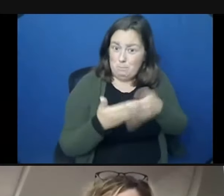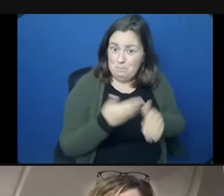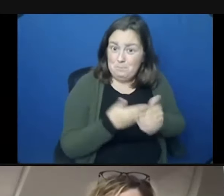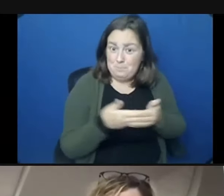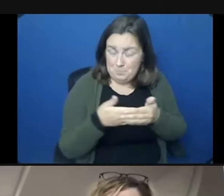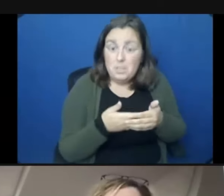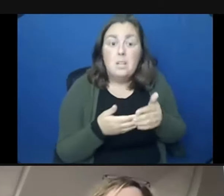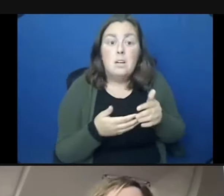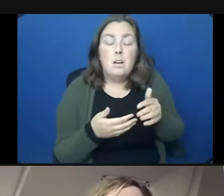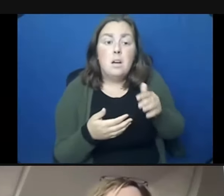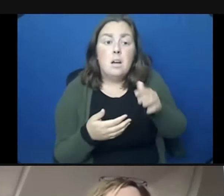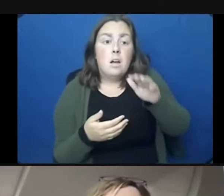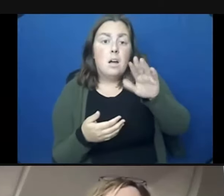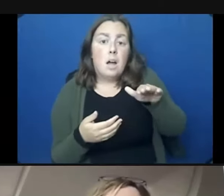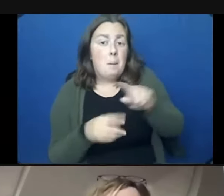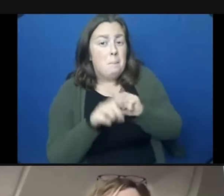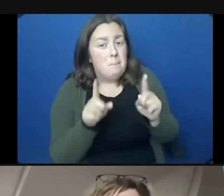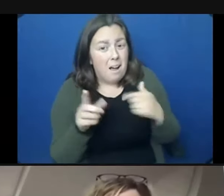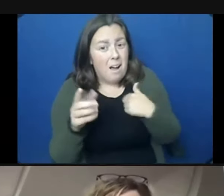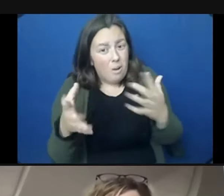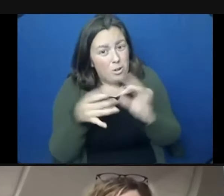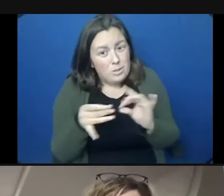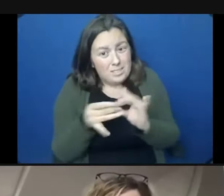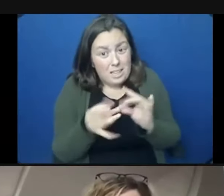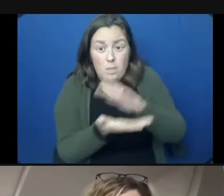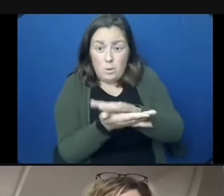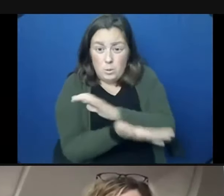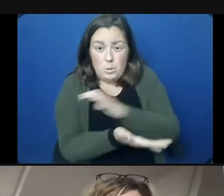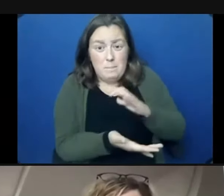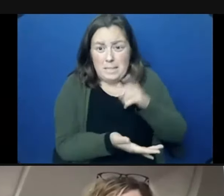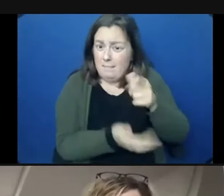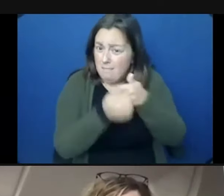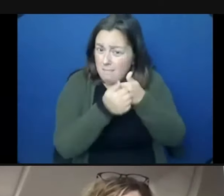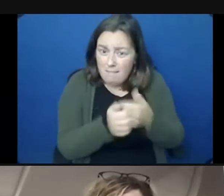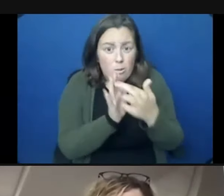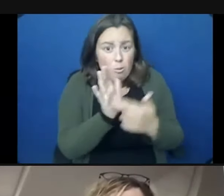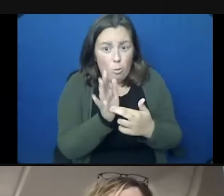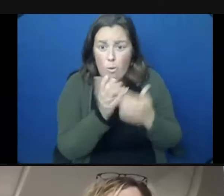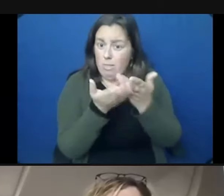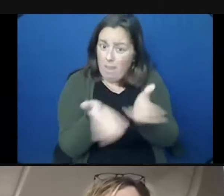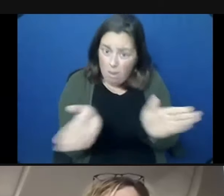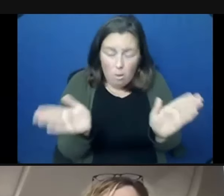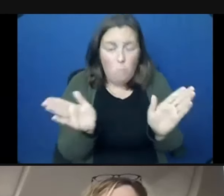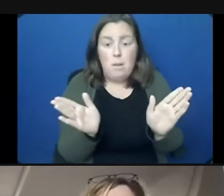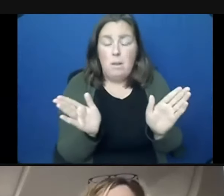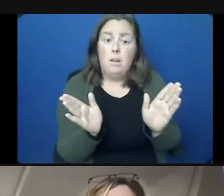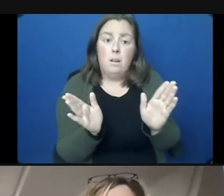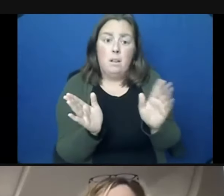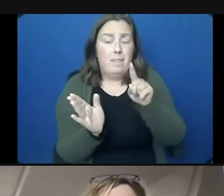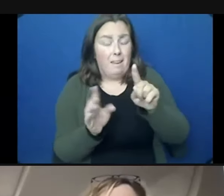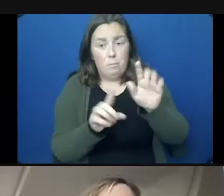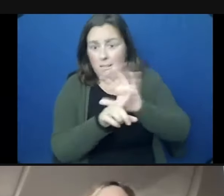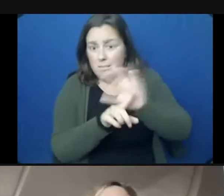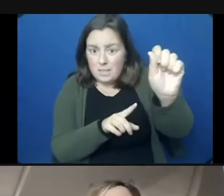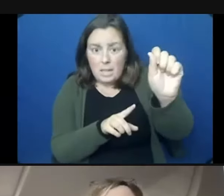But again, it does need to be stated that what the school community did is exactly what they were supposed to do. The school community has been outstanding. You know,